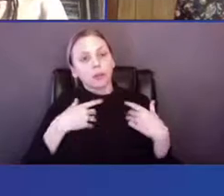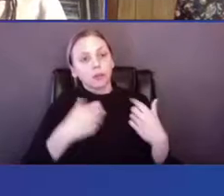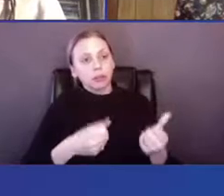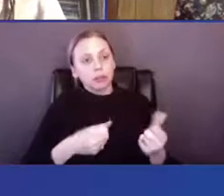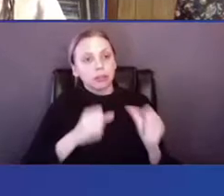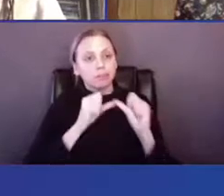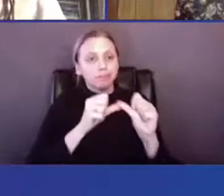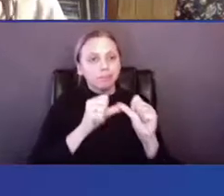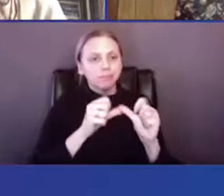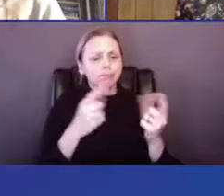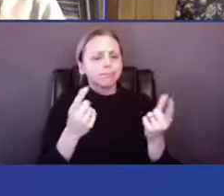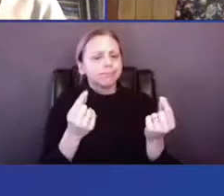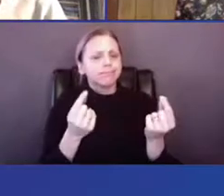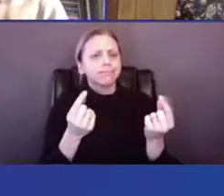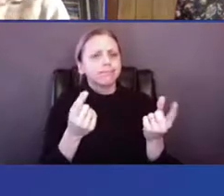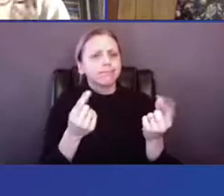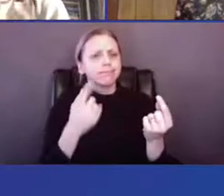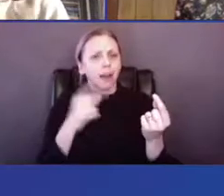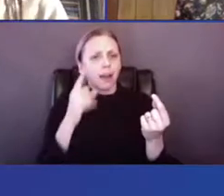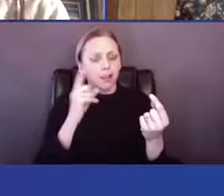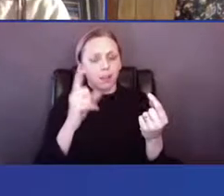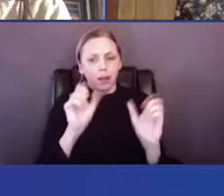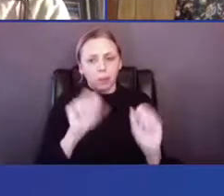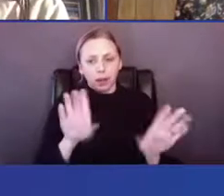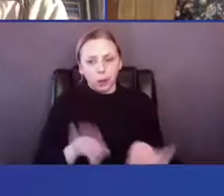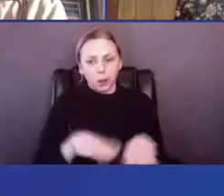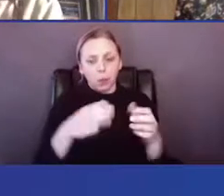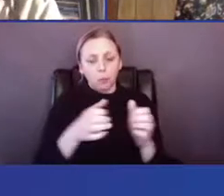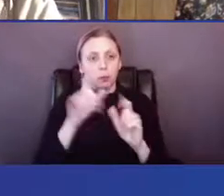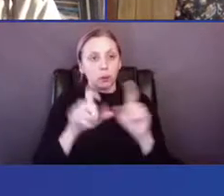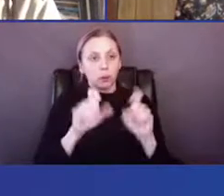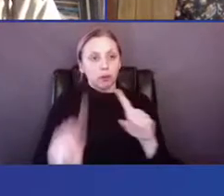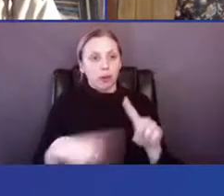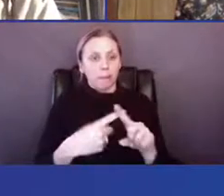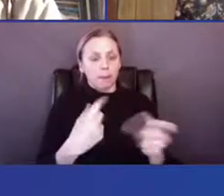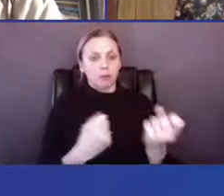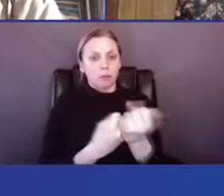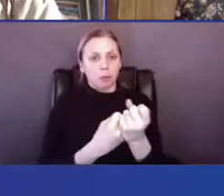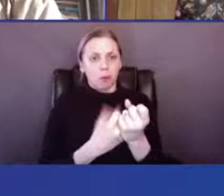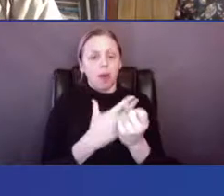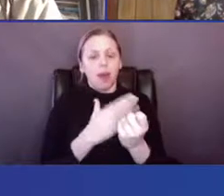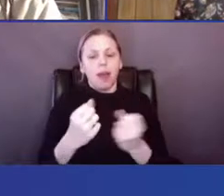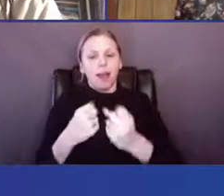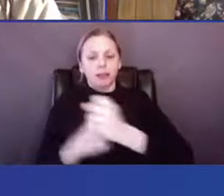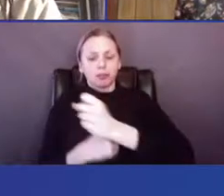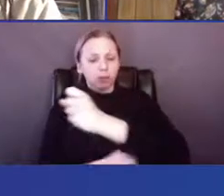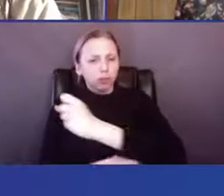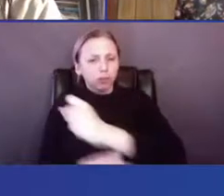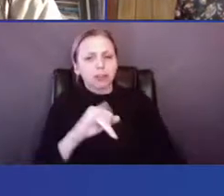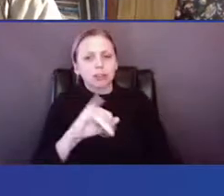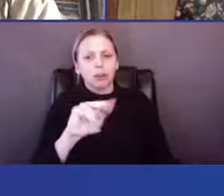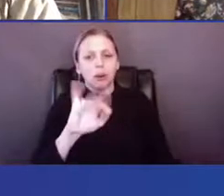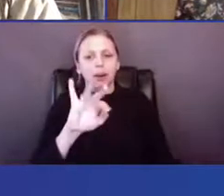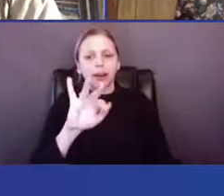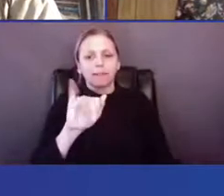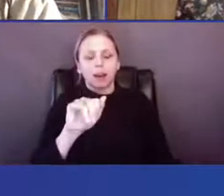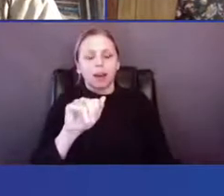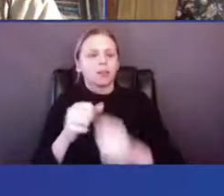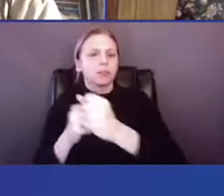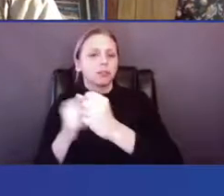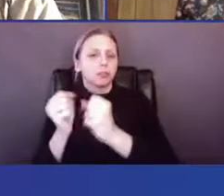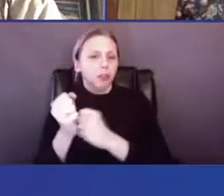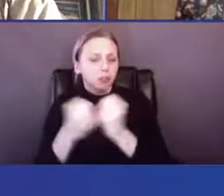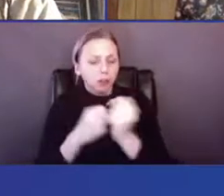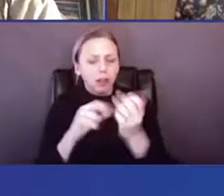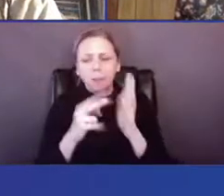I thought maybe we could open with a question about support and infrastructure. So that word infrastructure is